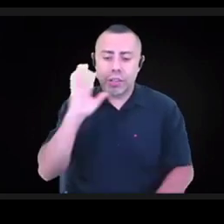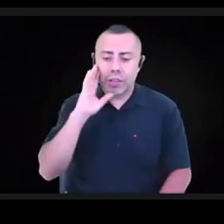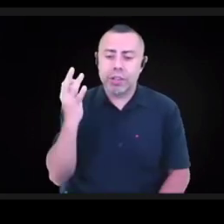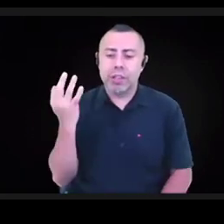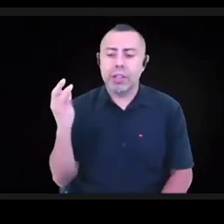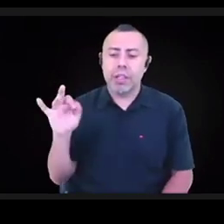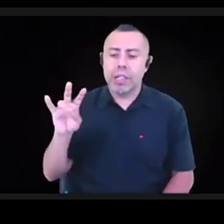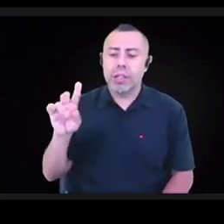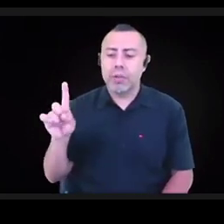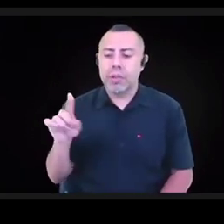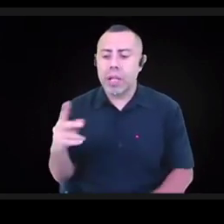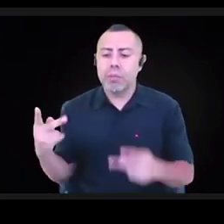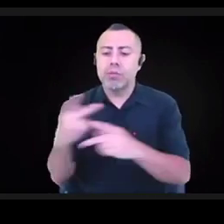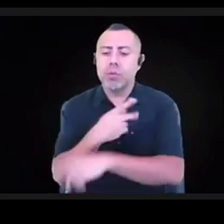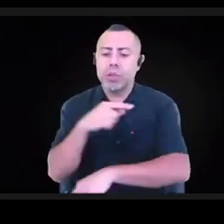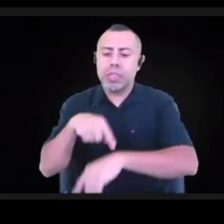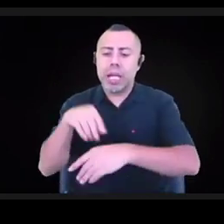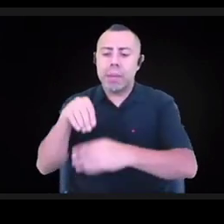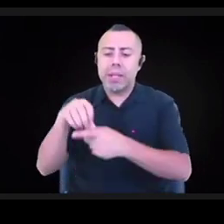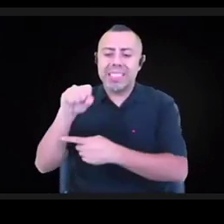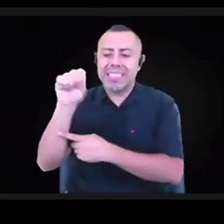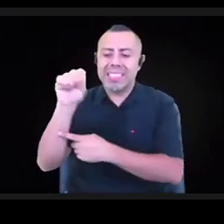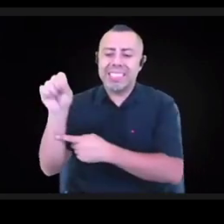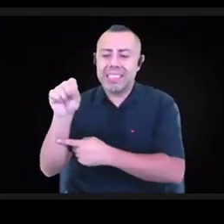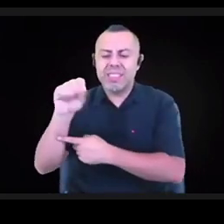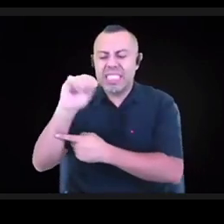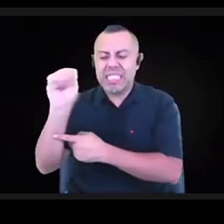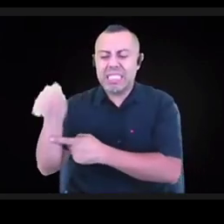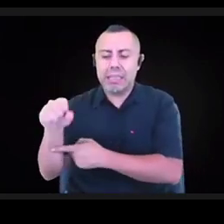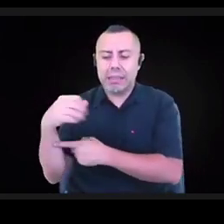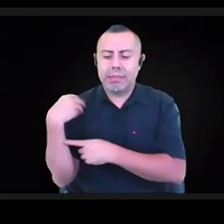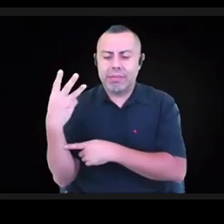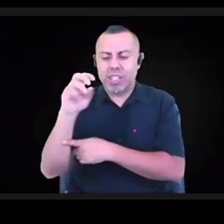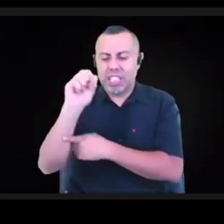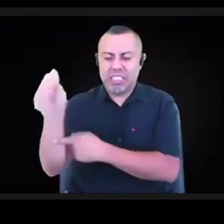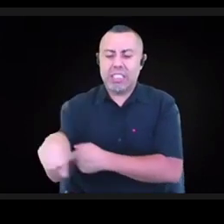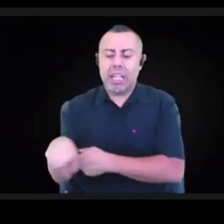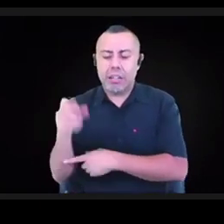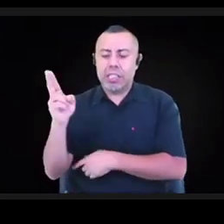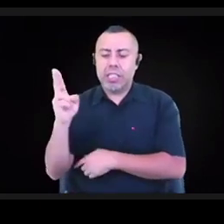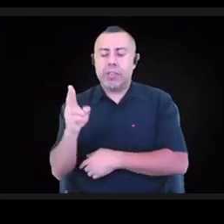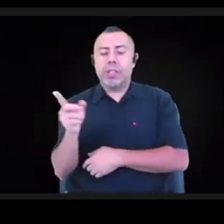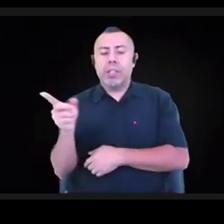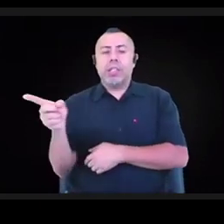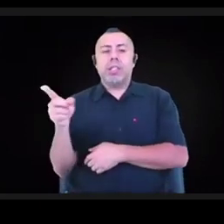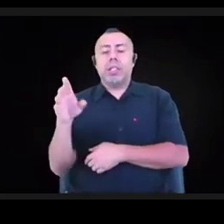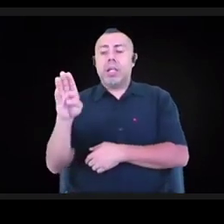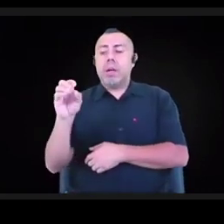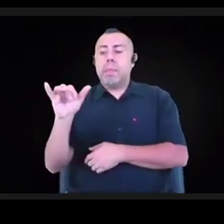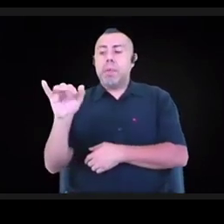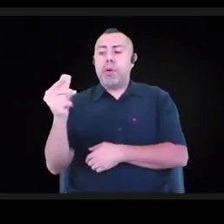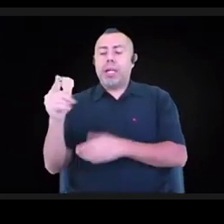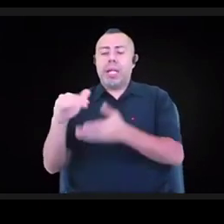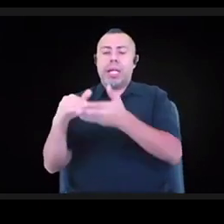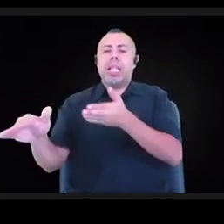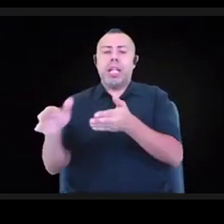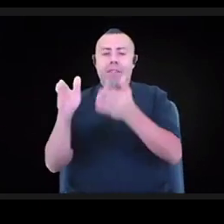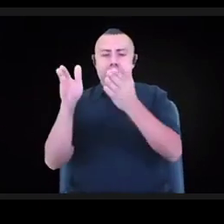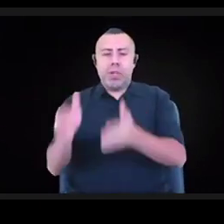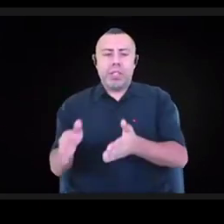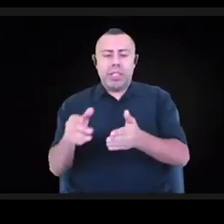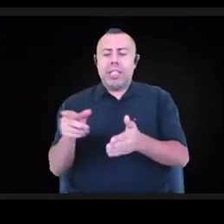off 65% of its workforce. And there was a billboard next to Boeing Field that said, well, the last person out of Seattle, please turn out the lights.